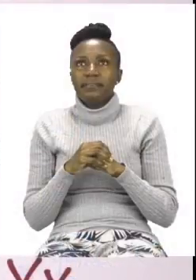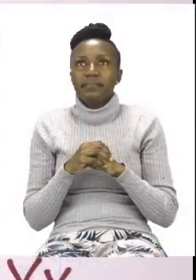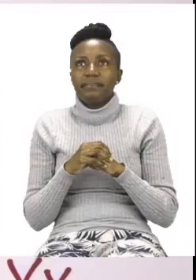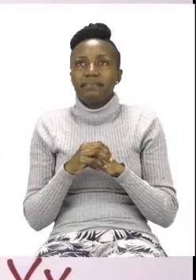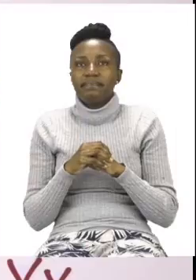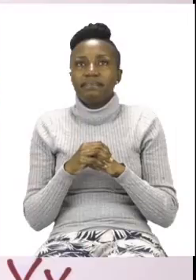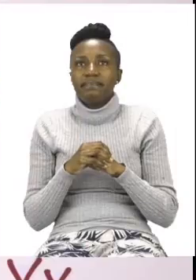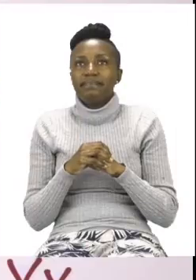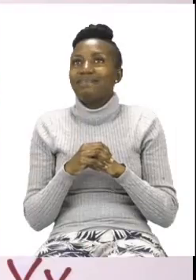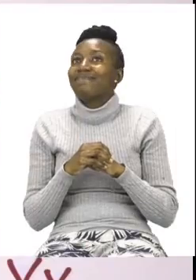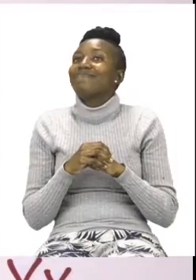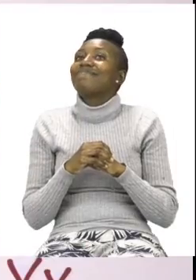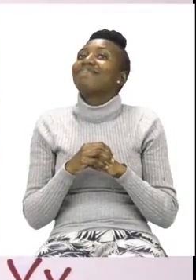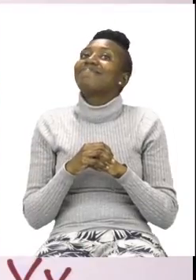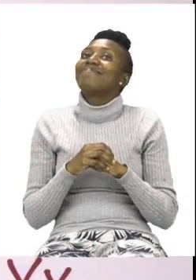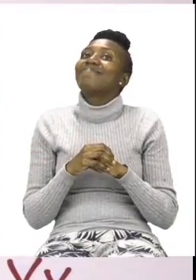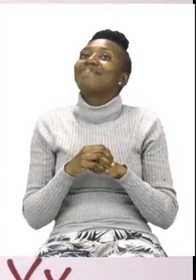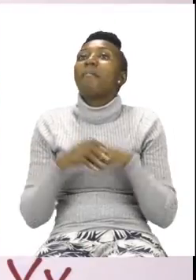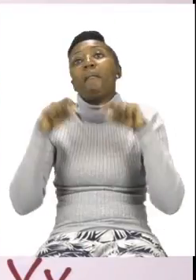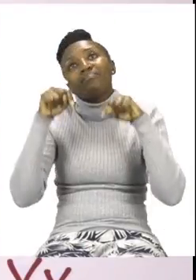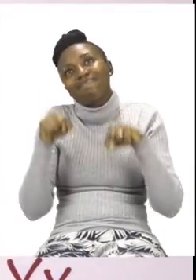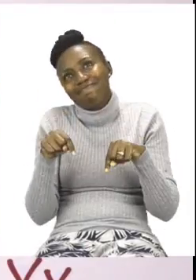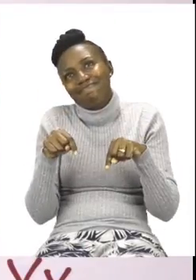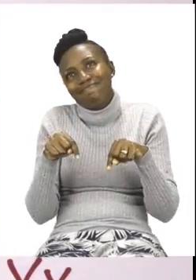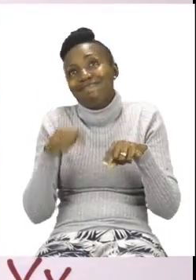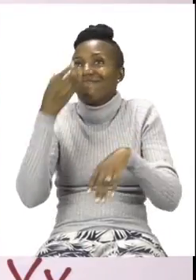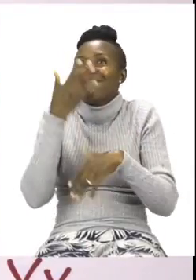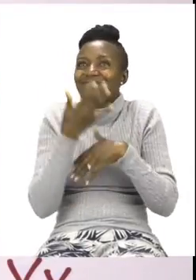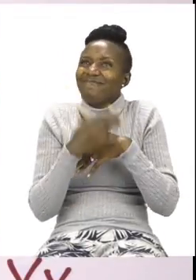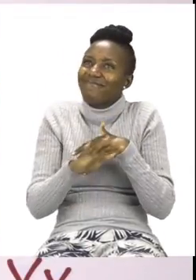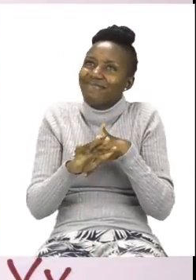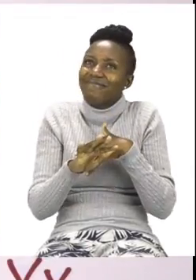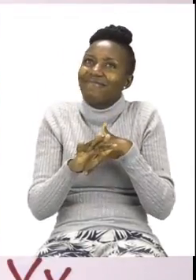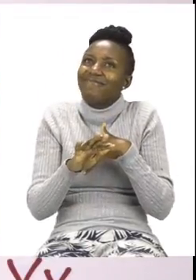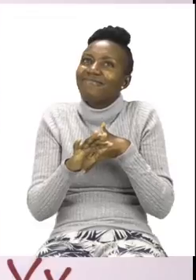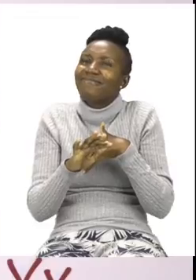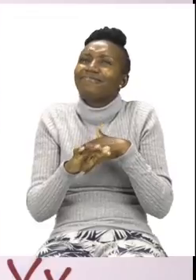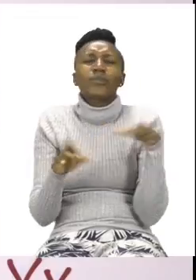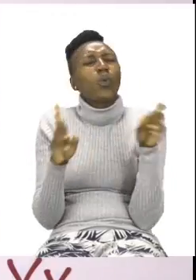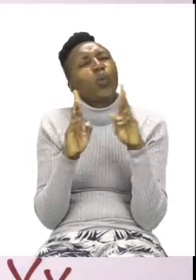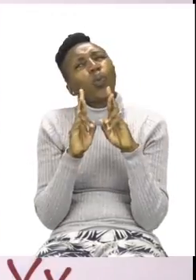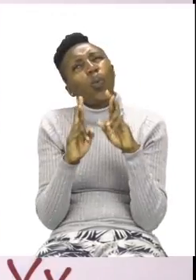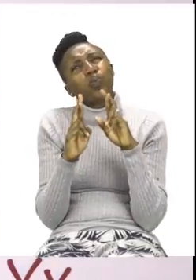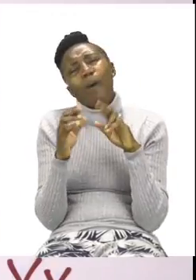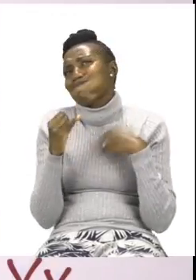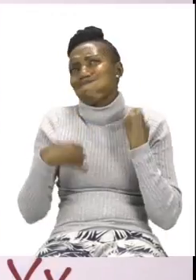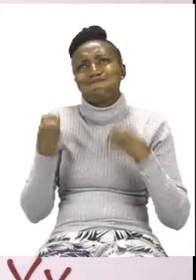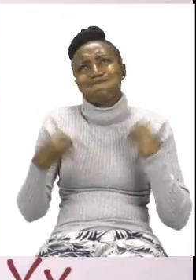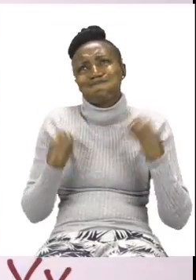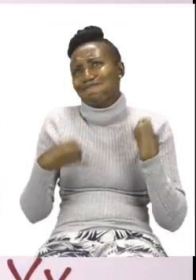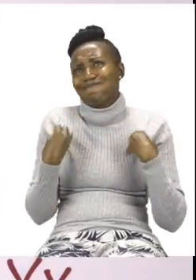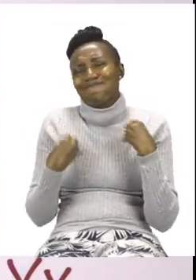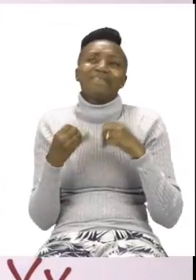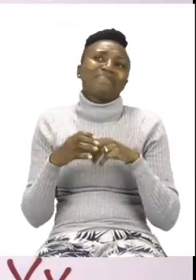My dear friends, we have now come to the end of our lesson. I hope you had fun. I know I